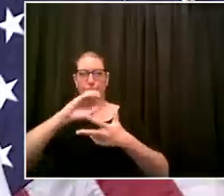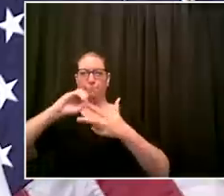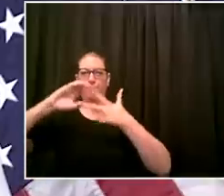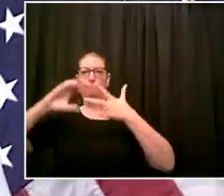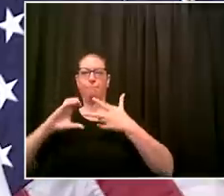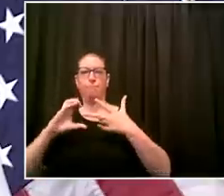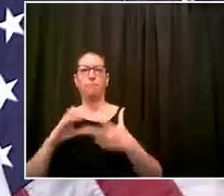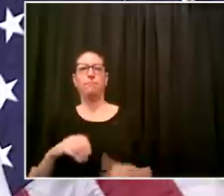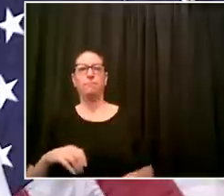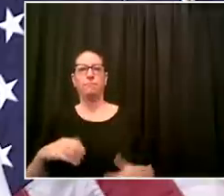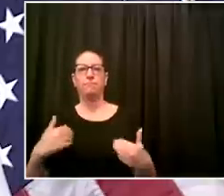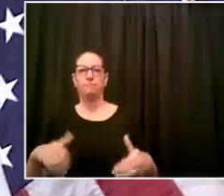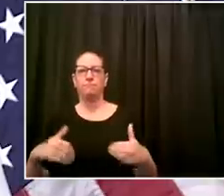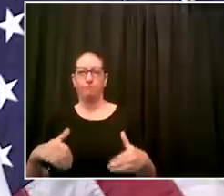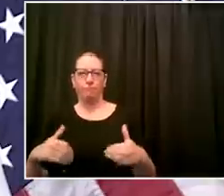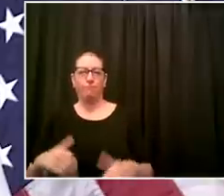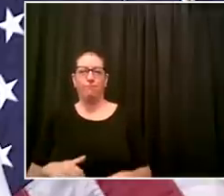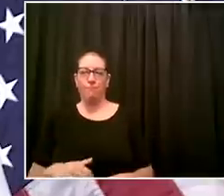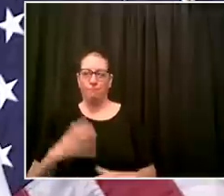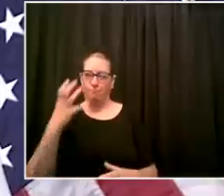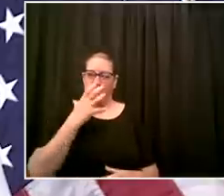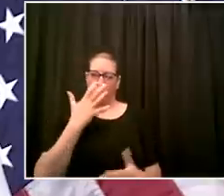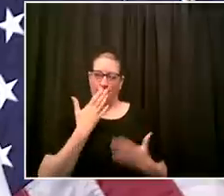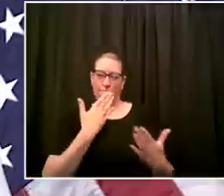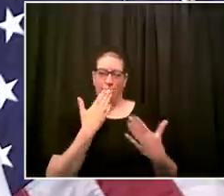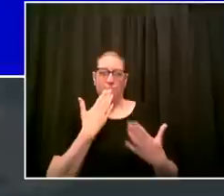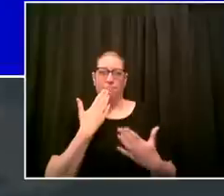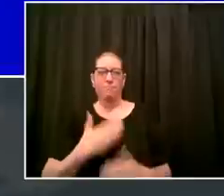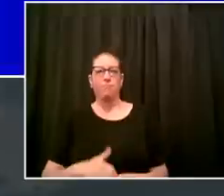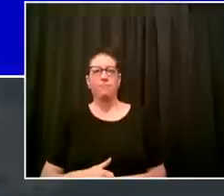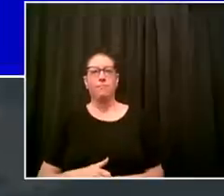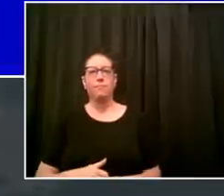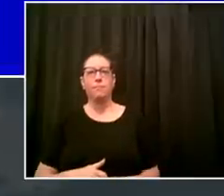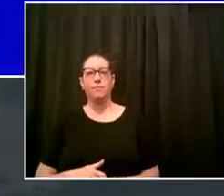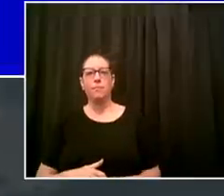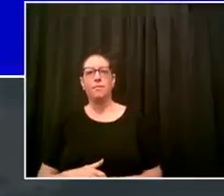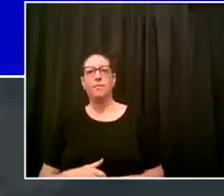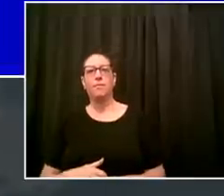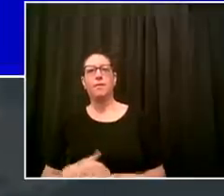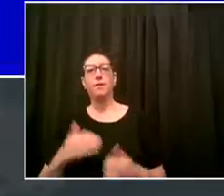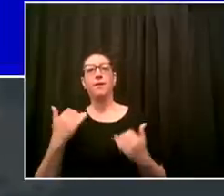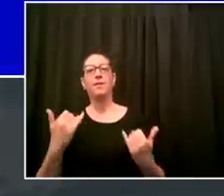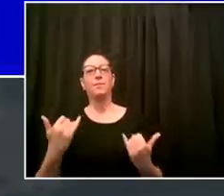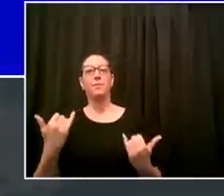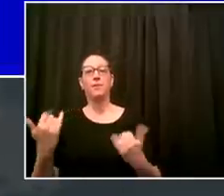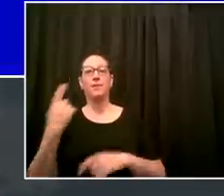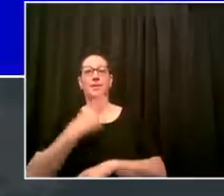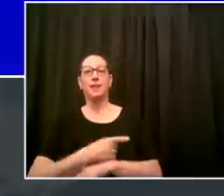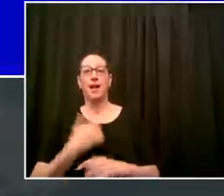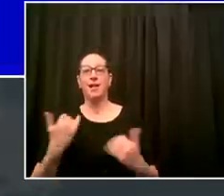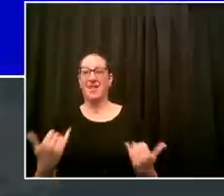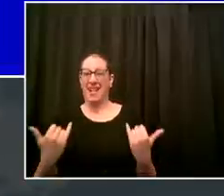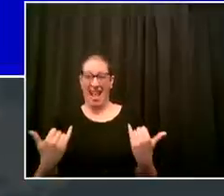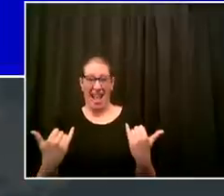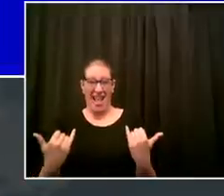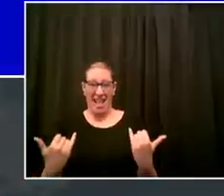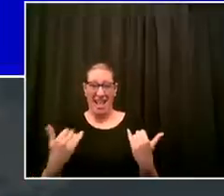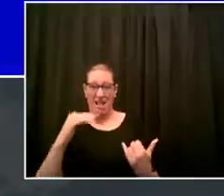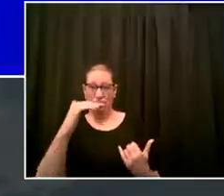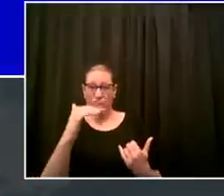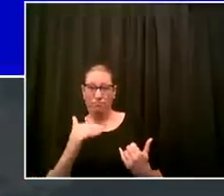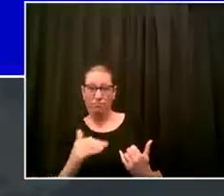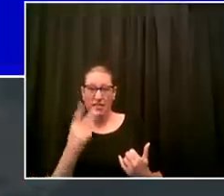for the first time the made in new york city test kits are in use at health and hospitals community testing